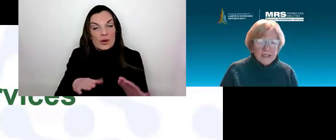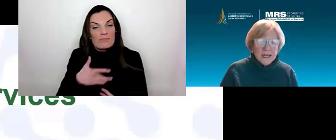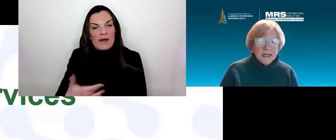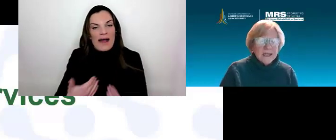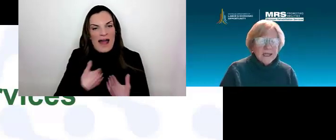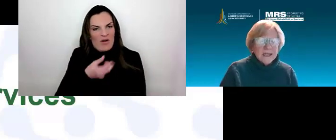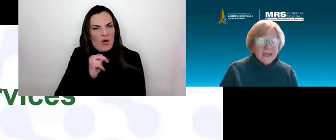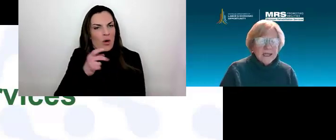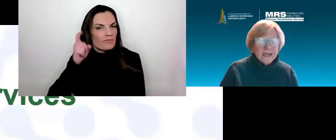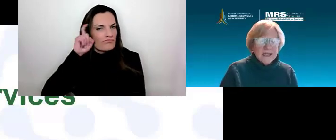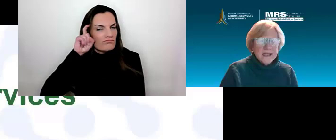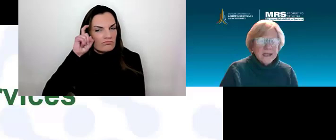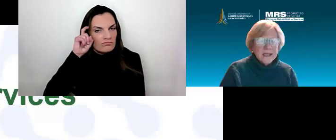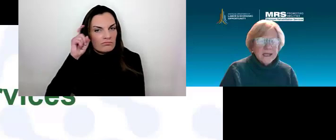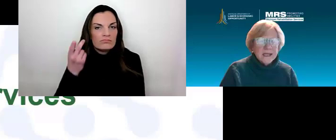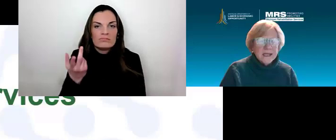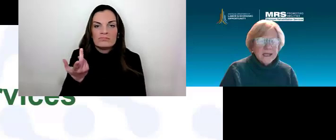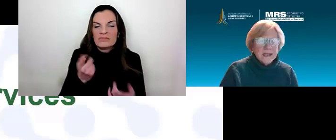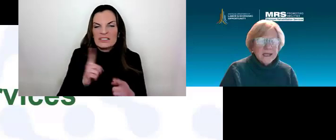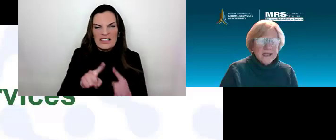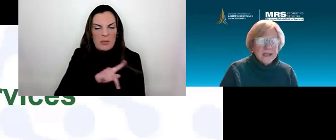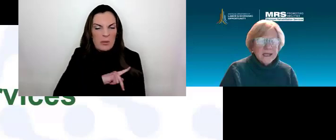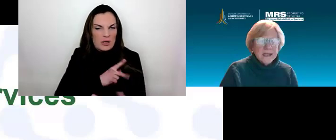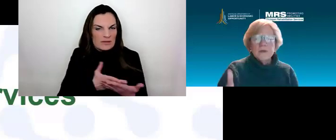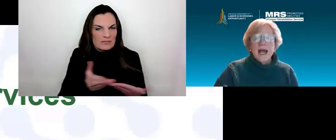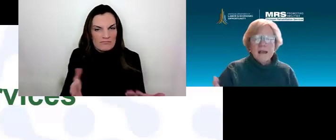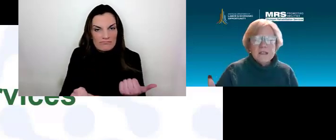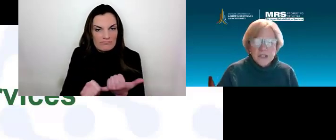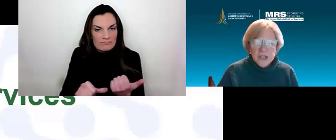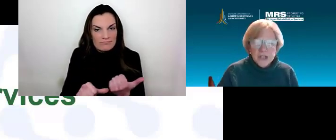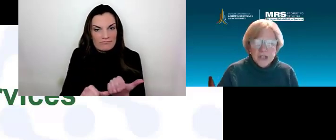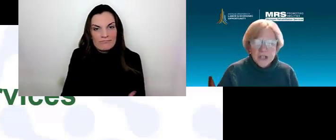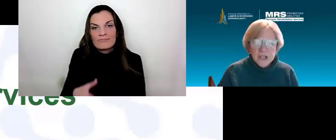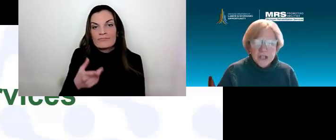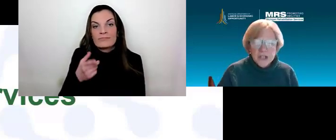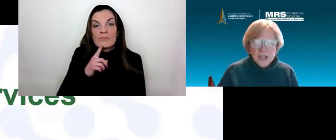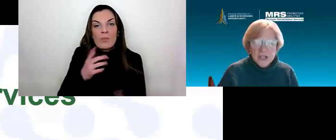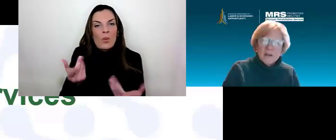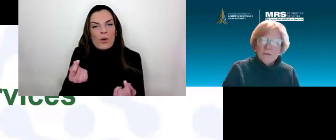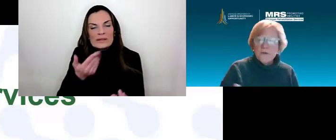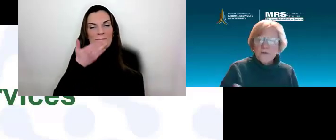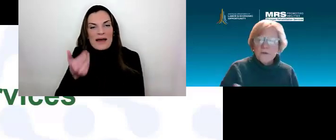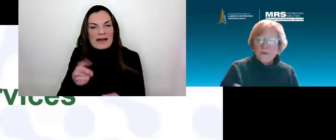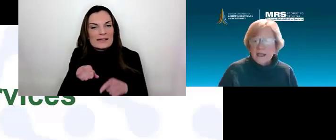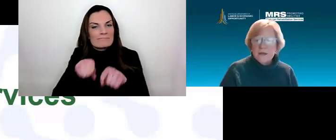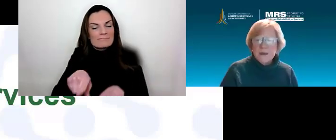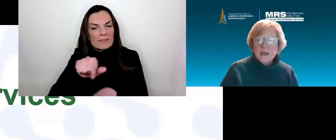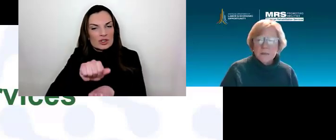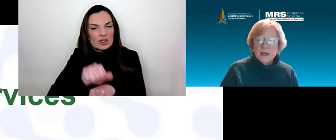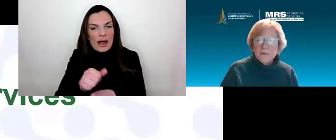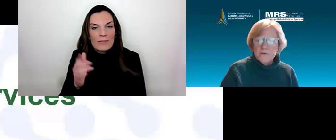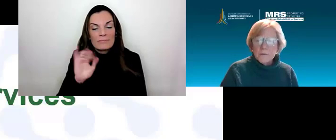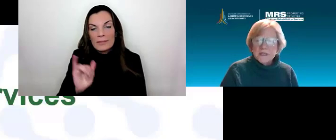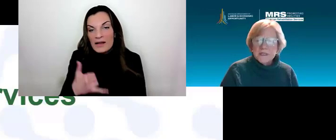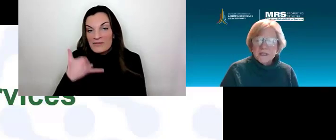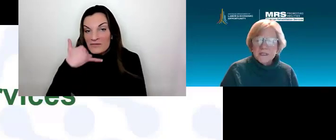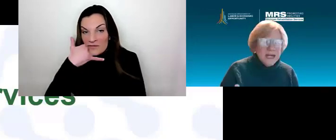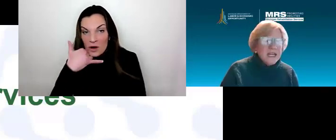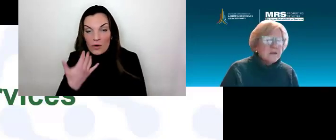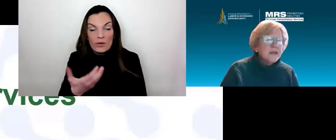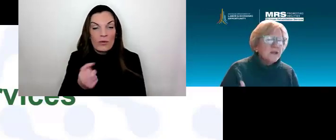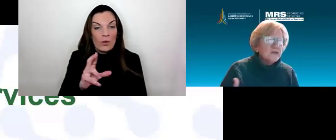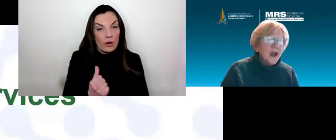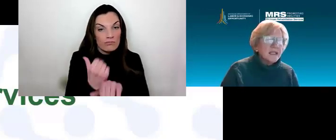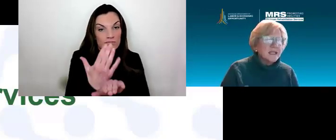as hearing aids. Compatibility with technology found on the job, such as telephones or online meeting platforms,